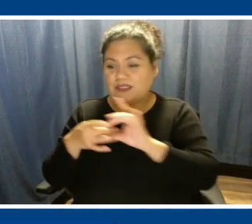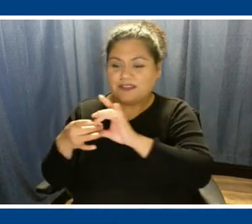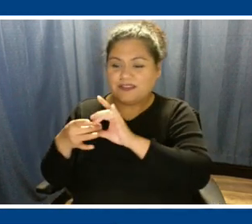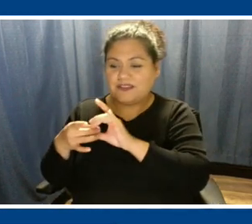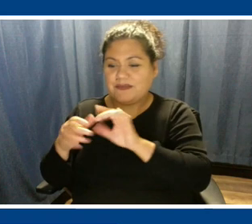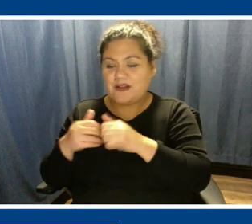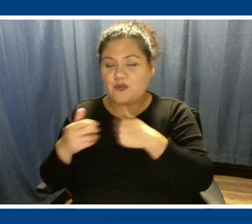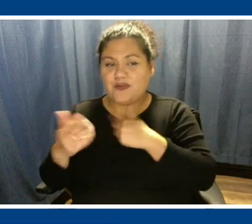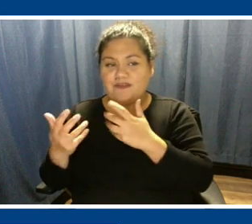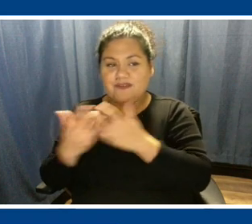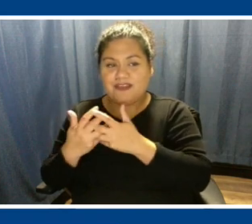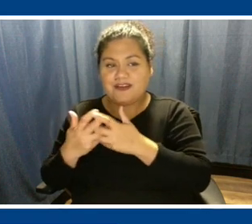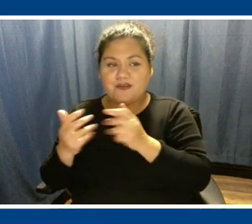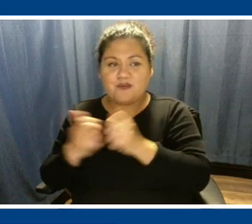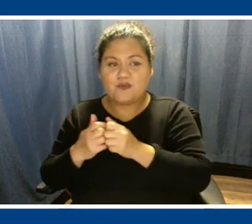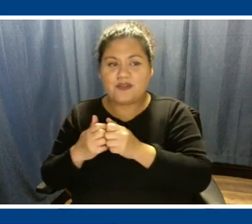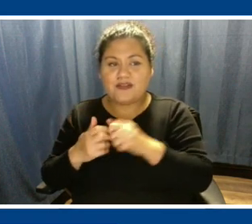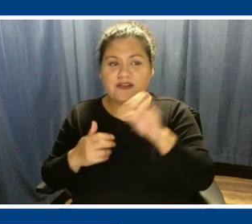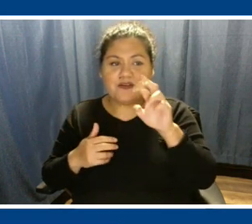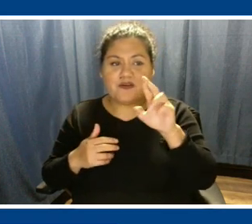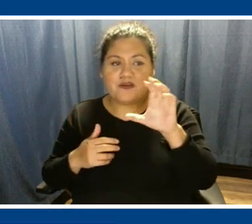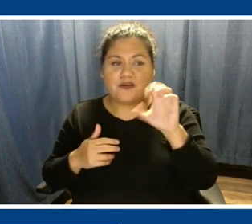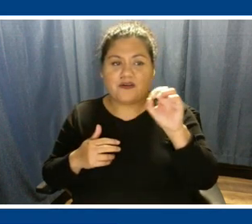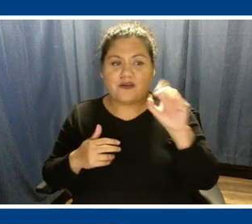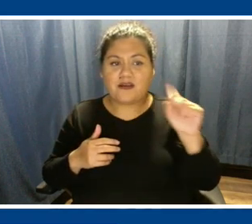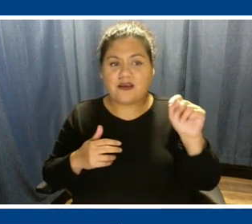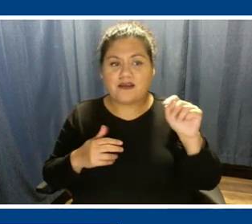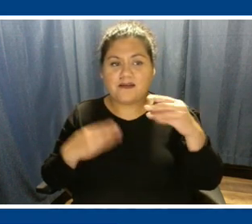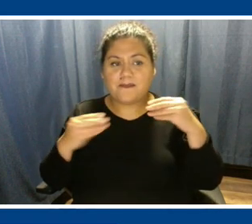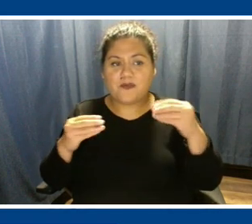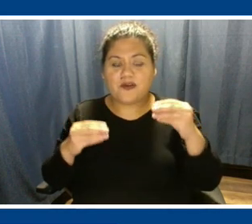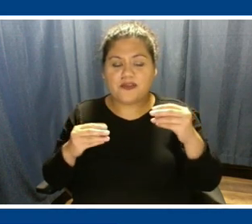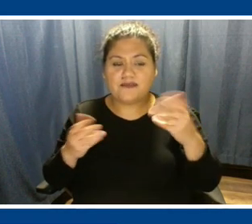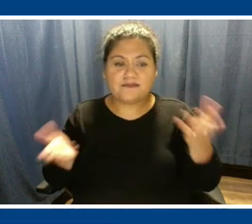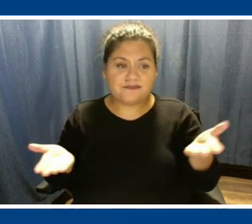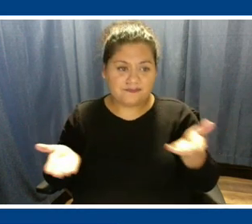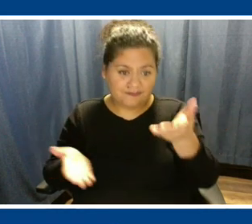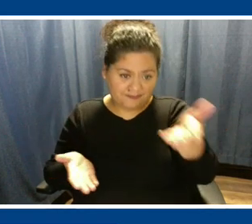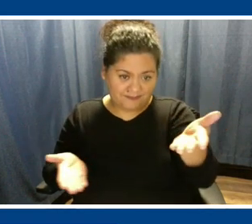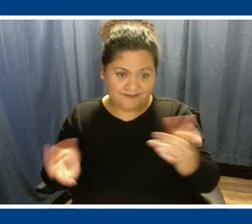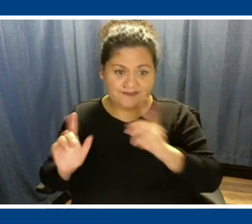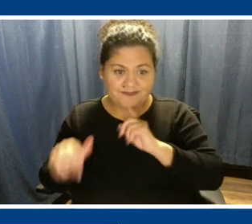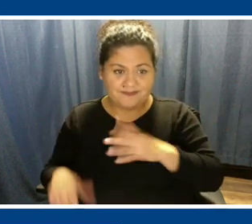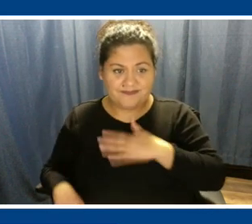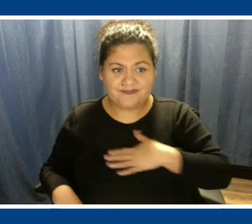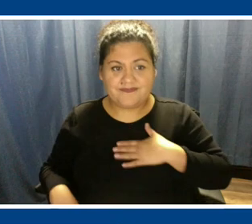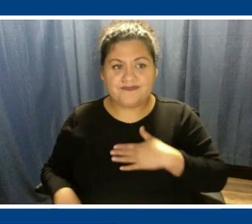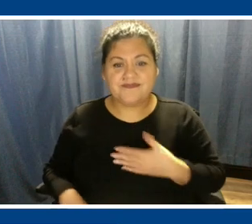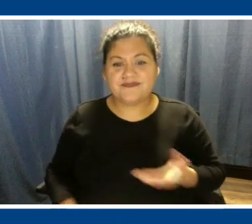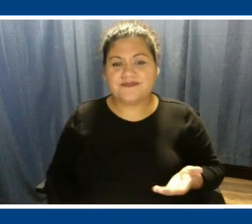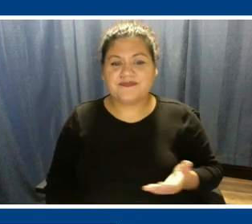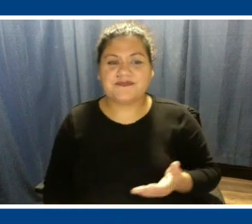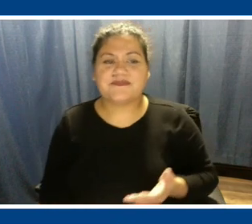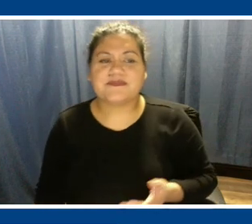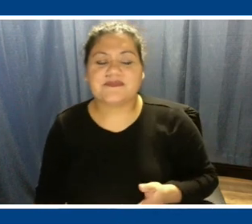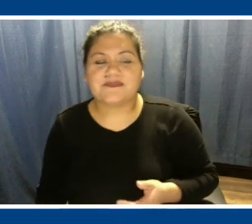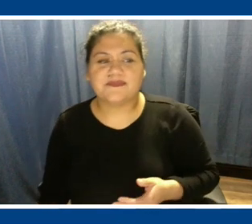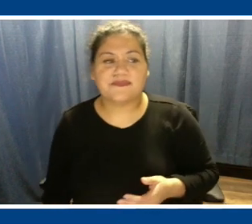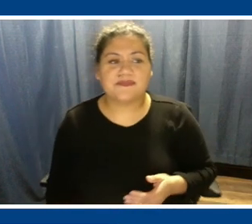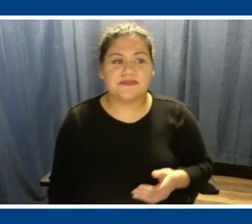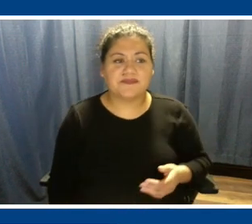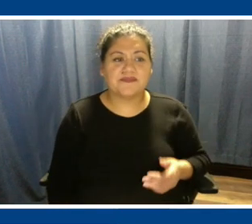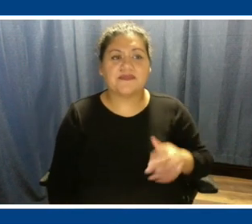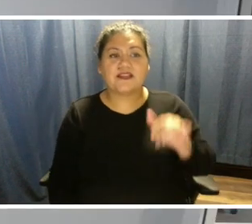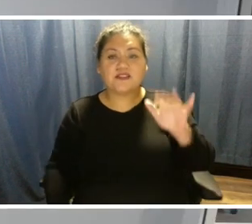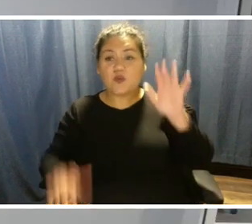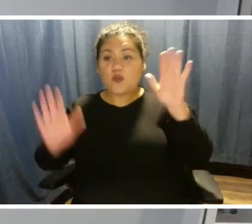fit into the ERCOT market. So if you can answer that question for Guadalupe. That is a great